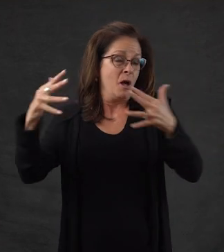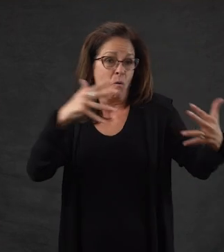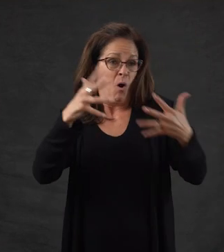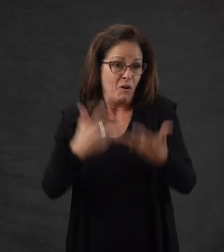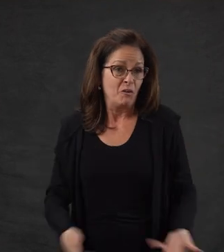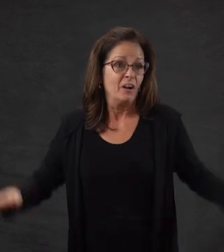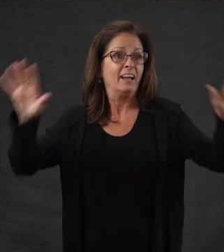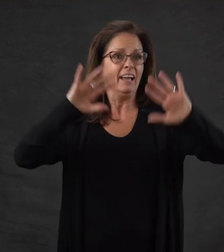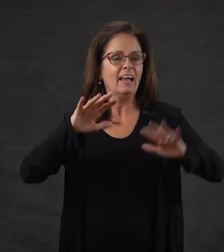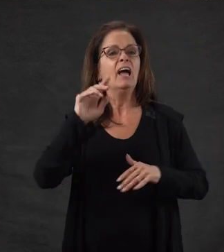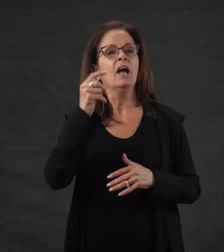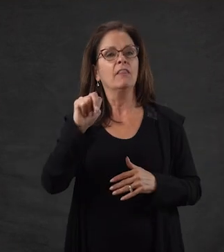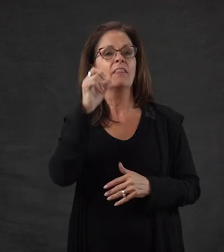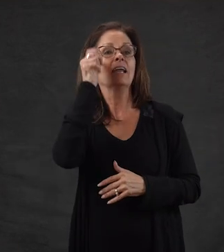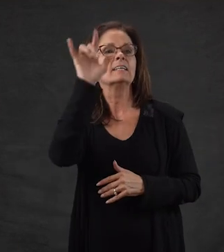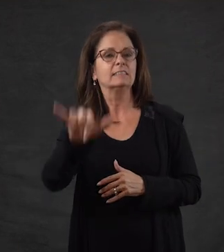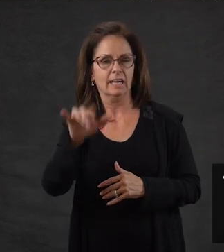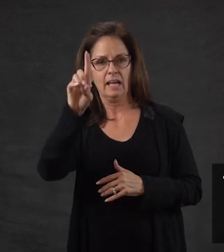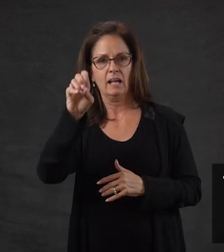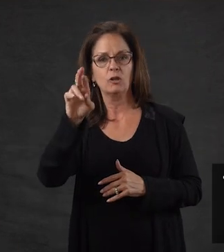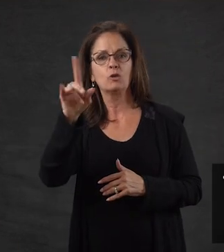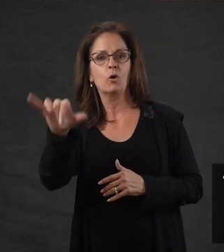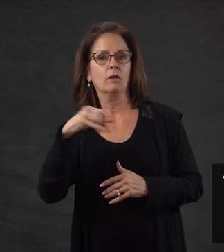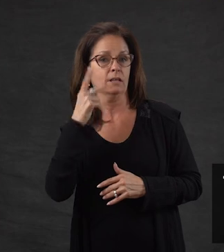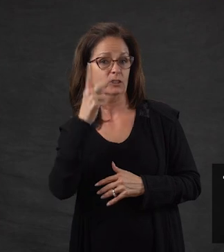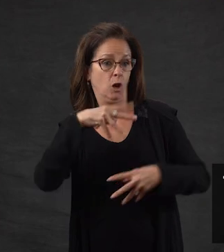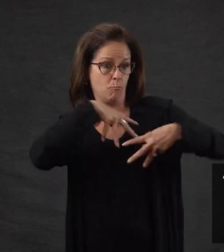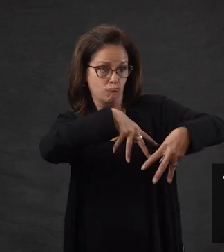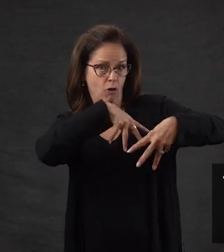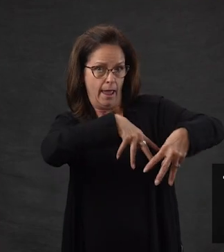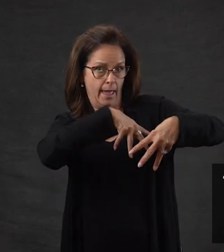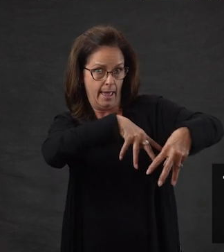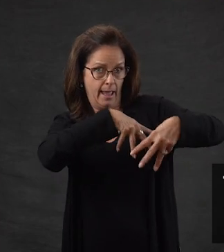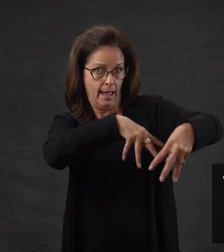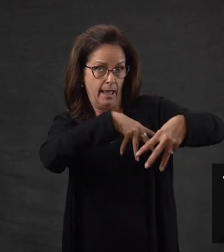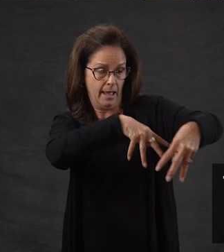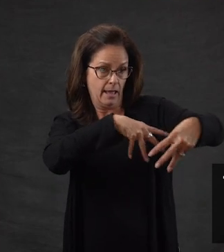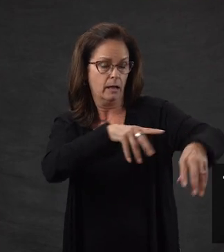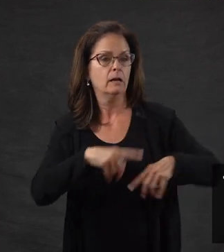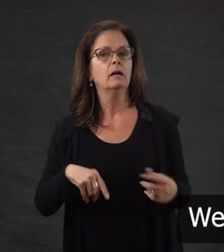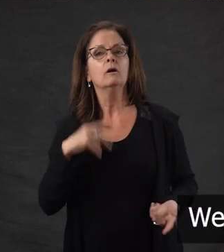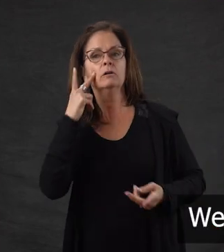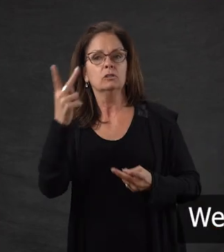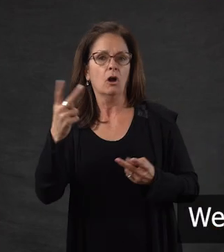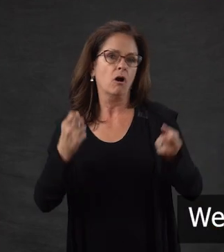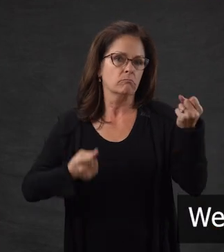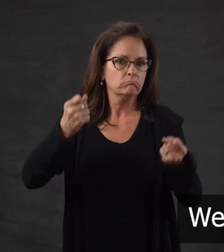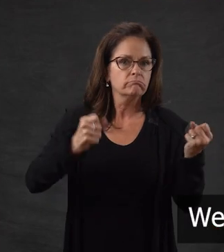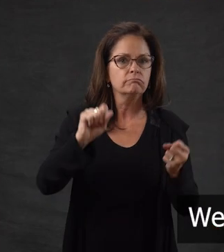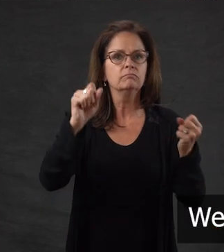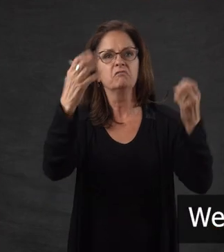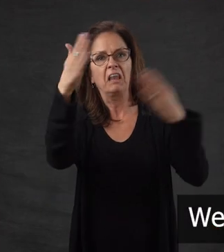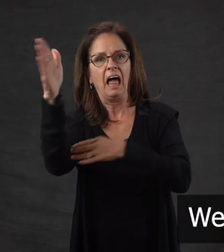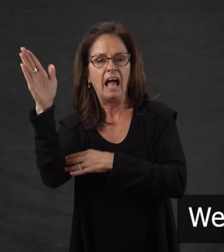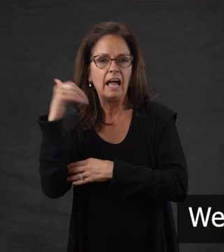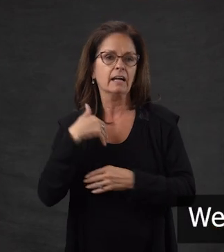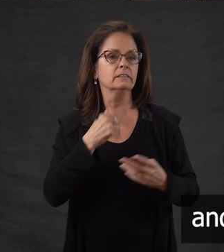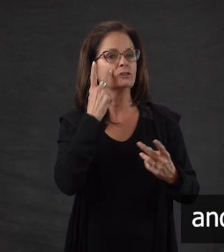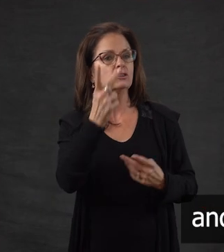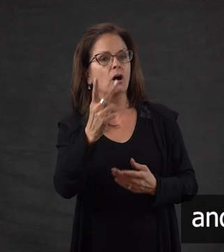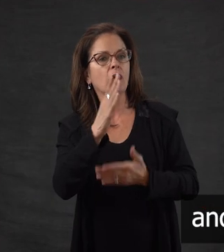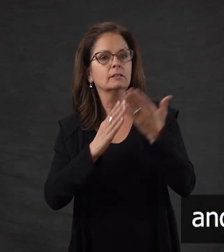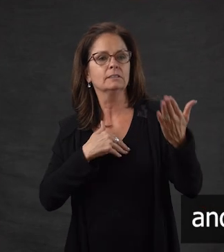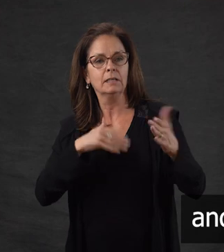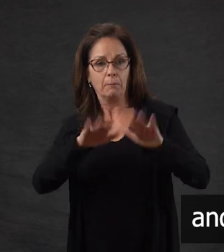Photos of Soldiers in Front of CSDB and Carrying Flags. The next day, Dorothy describes a parade passing by. saw hundreds of soldiers marching